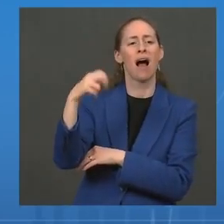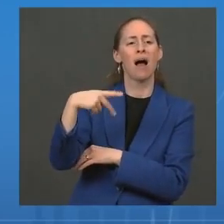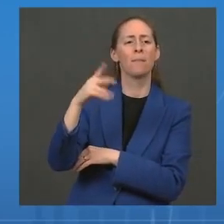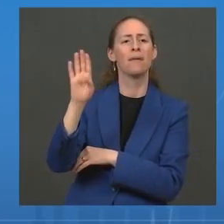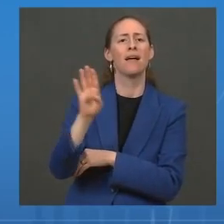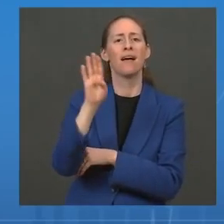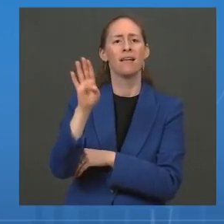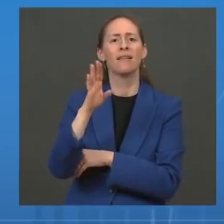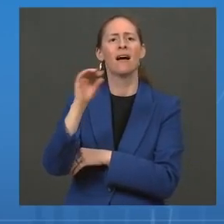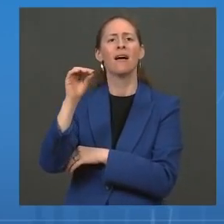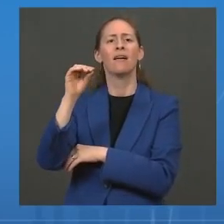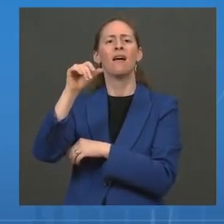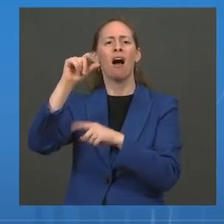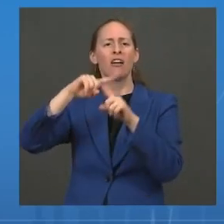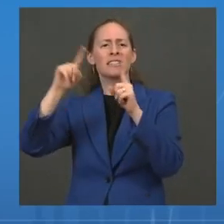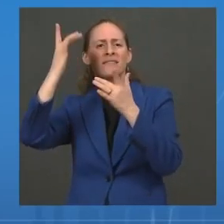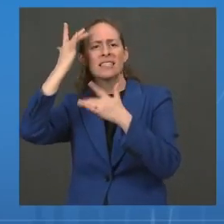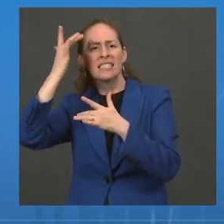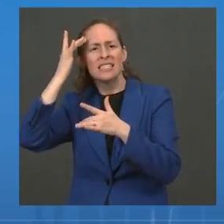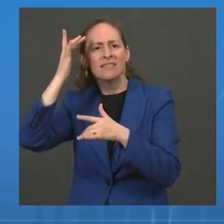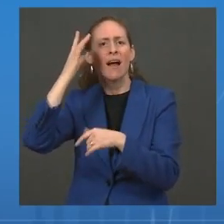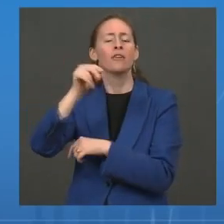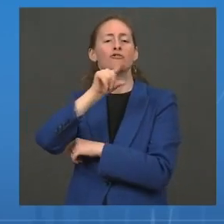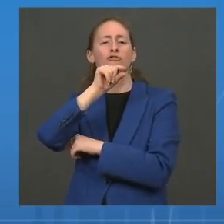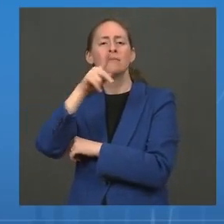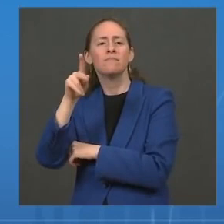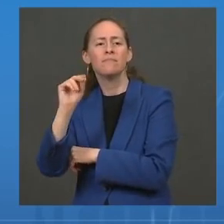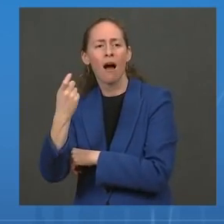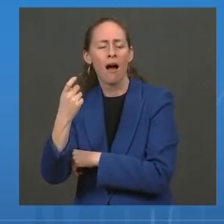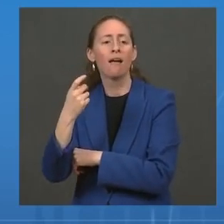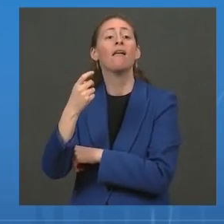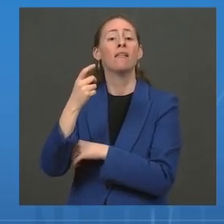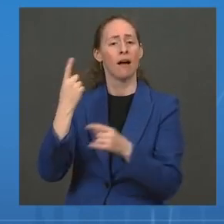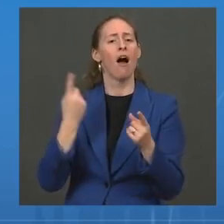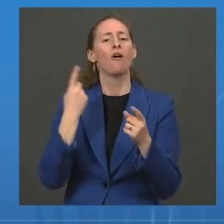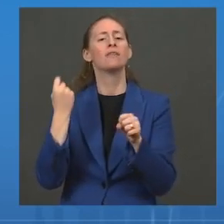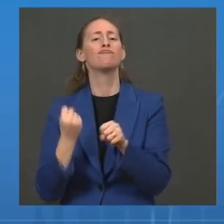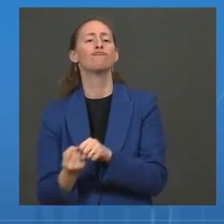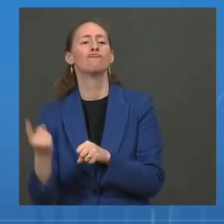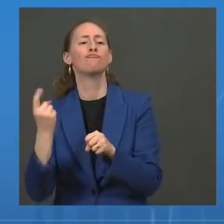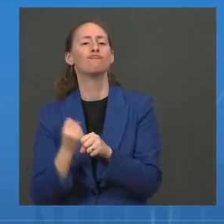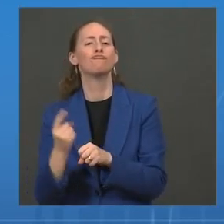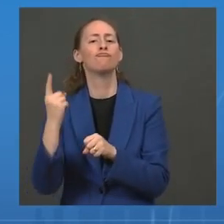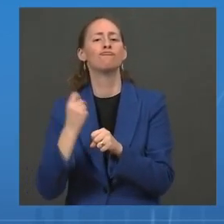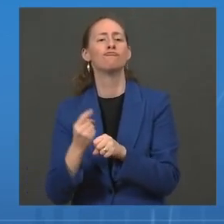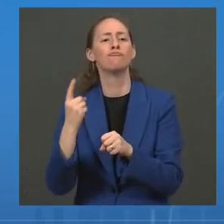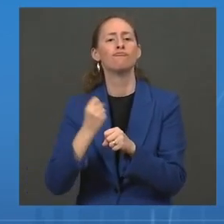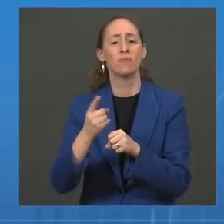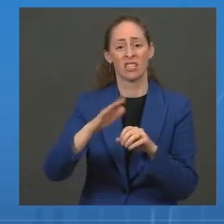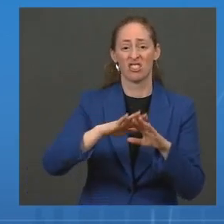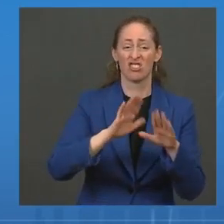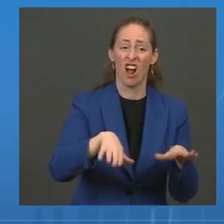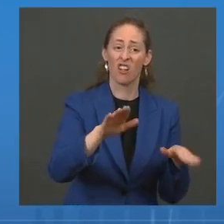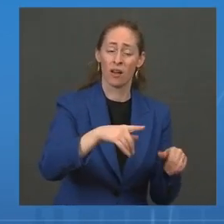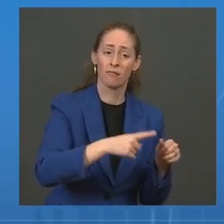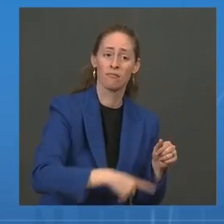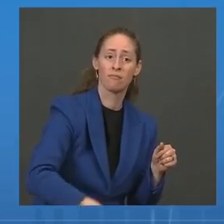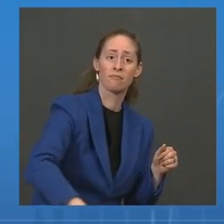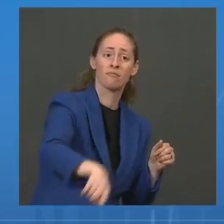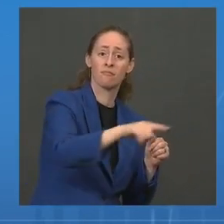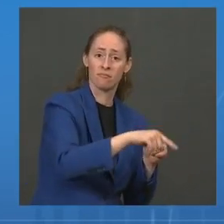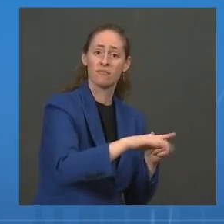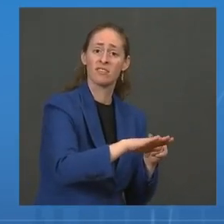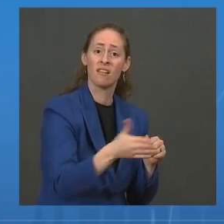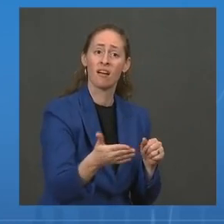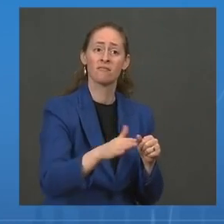vaccination, the average annual reported deaths from these infections were three, eight, and 16, respectively.